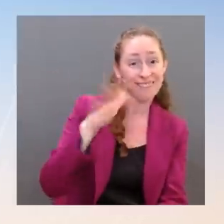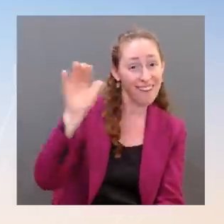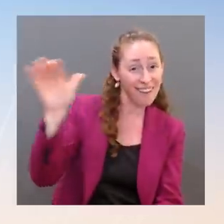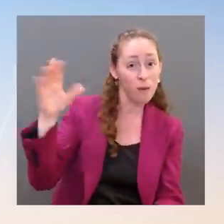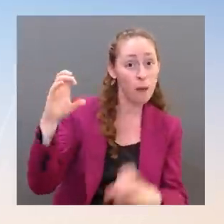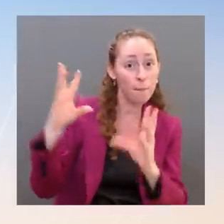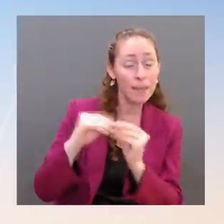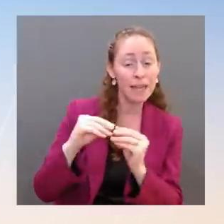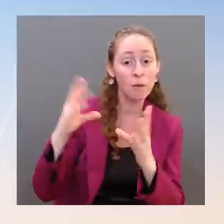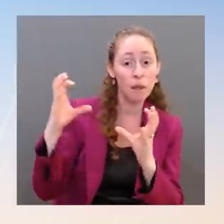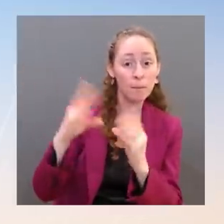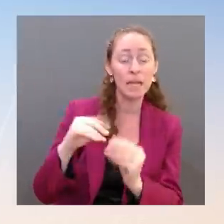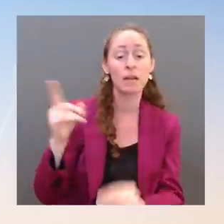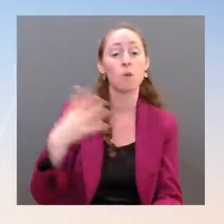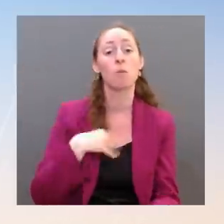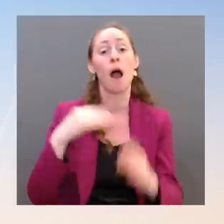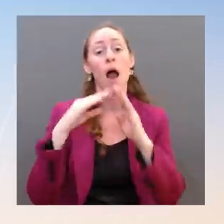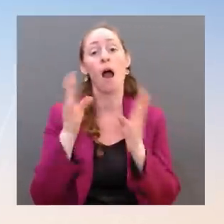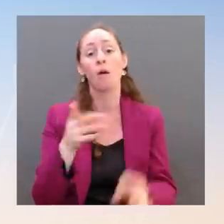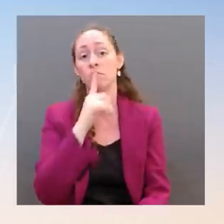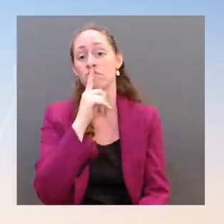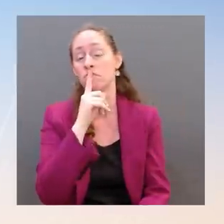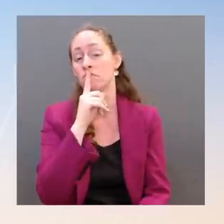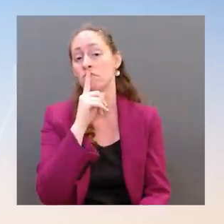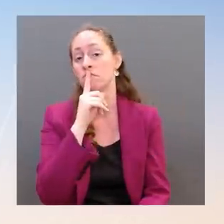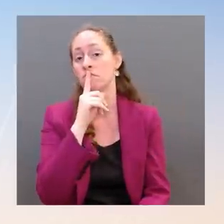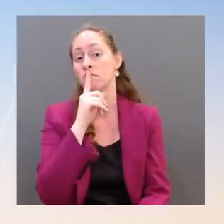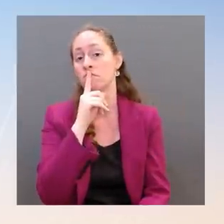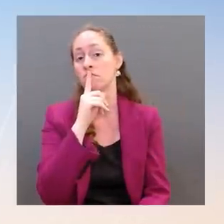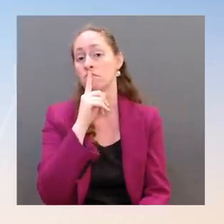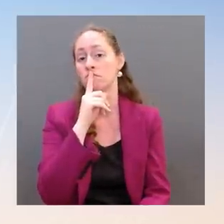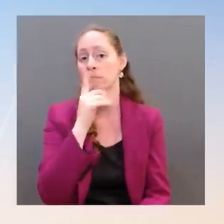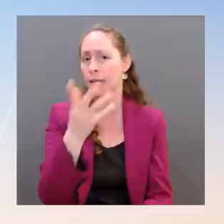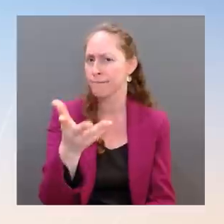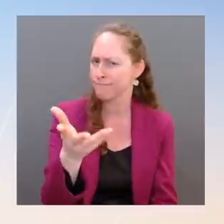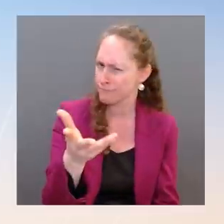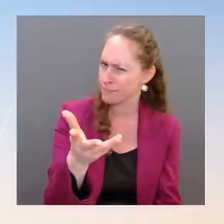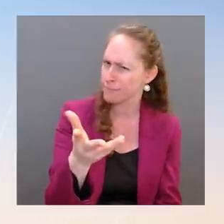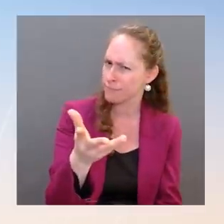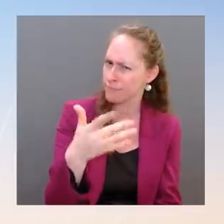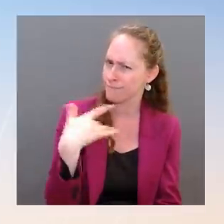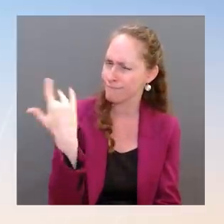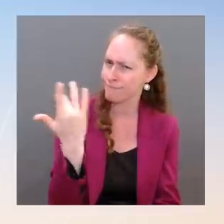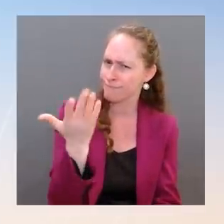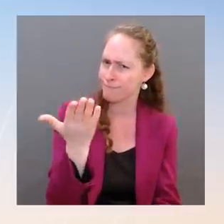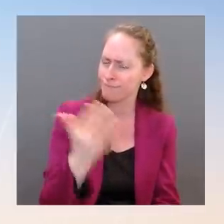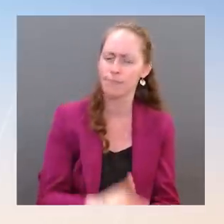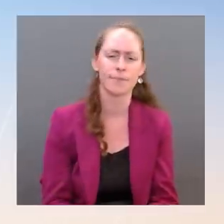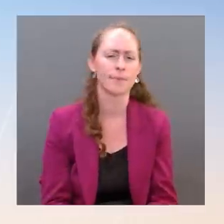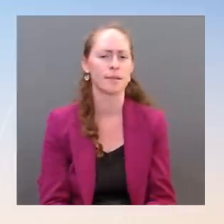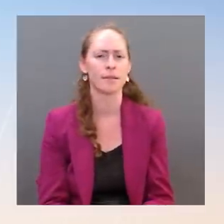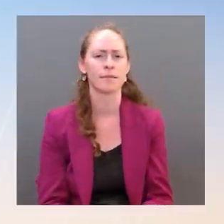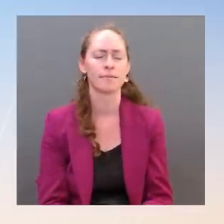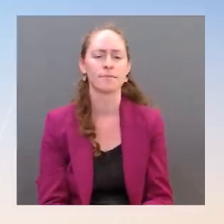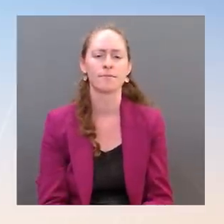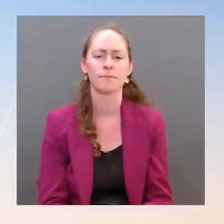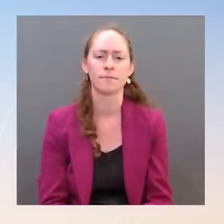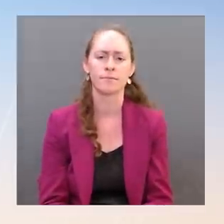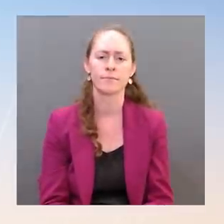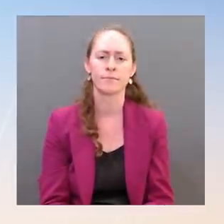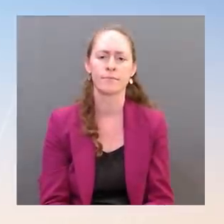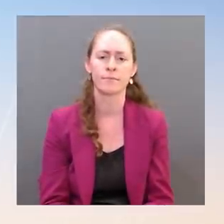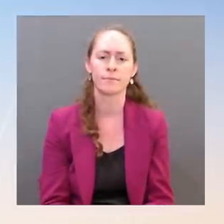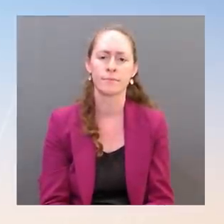with civil rights groups? And can you address his frustrations? Ms. So, I don't have any meetings to